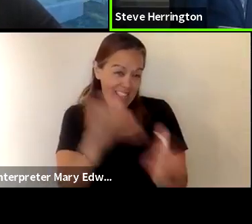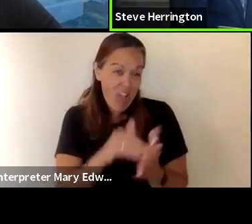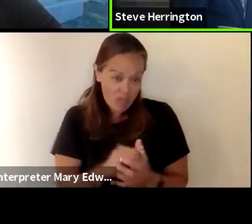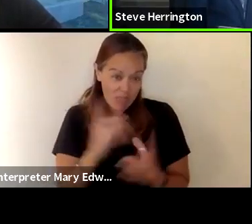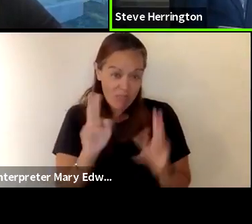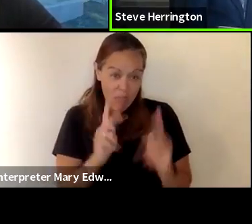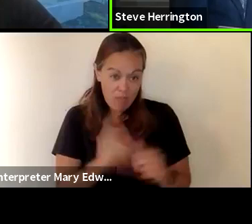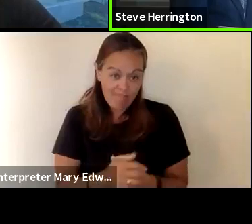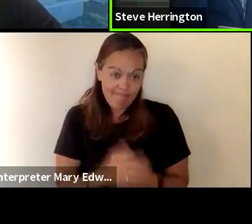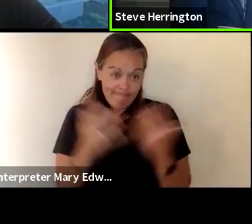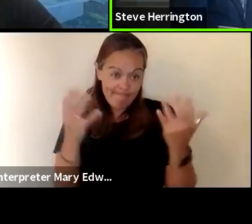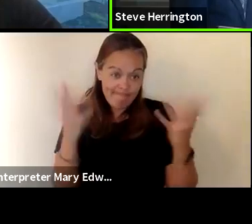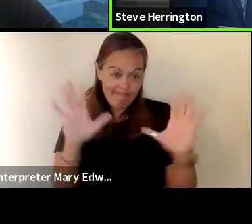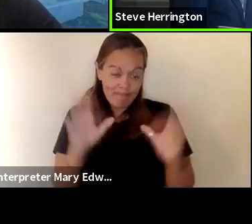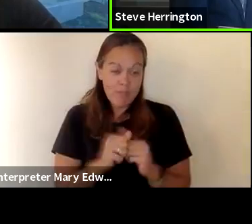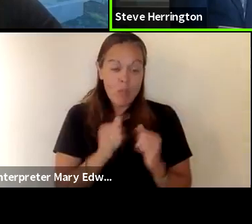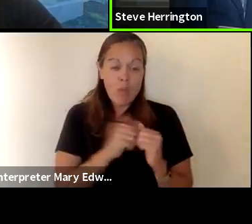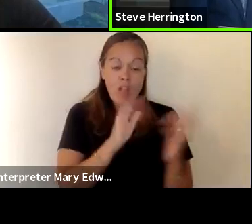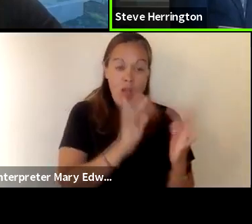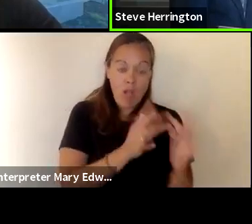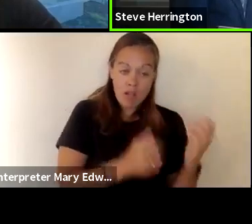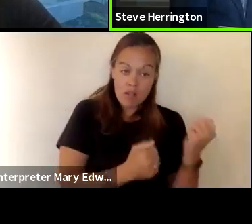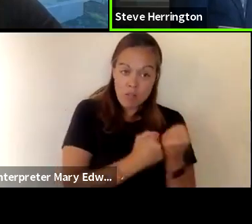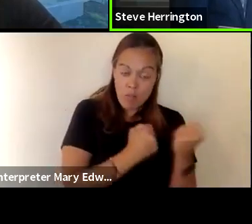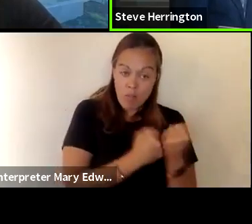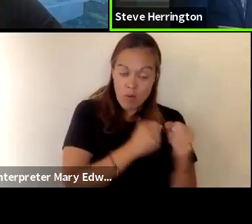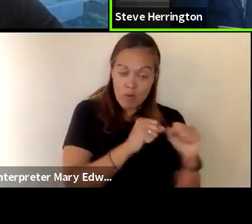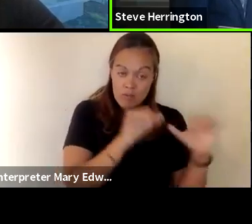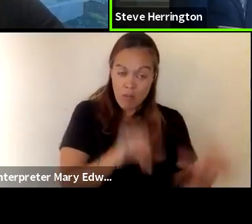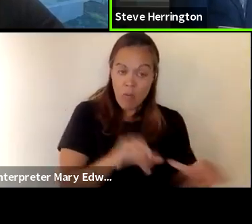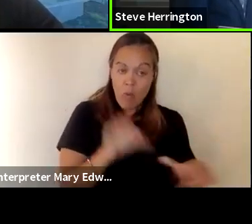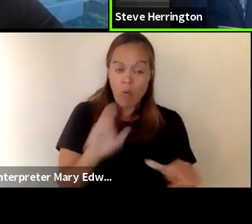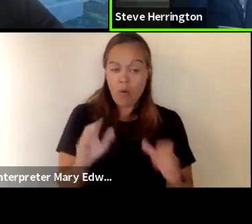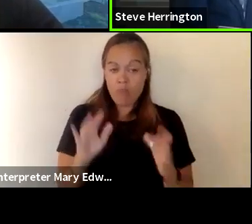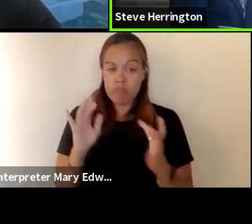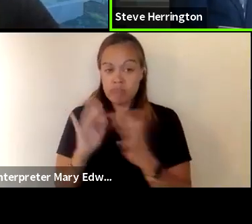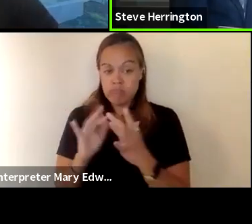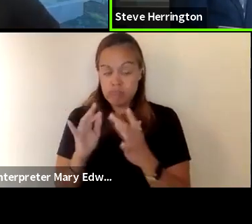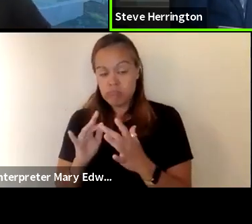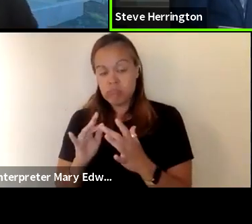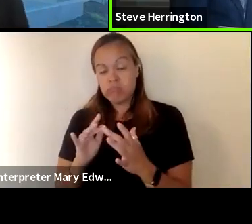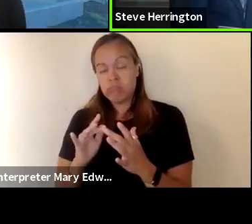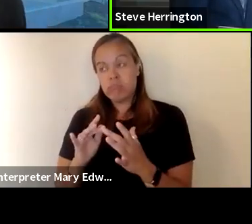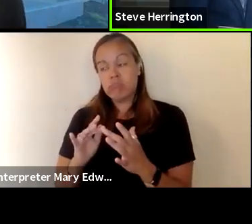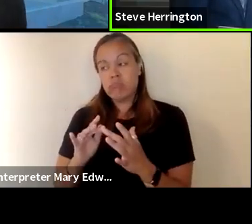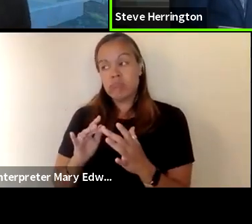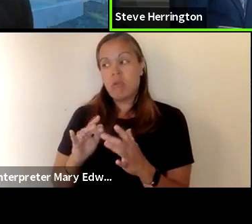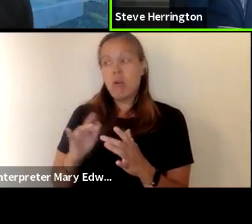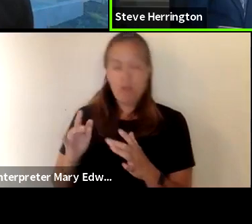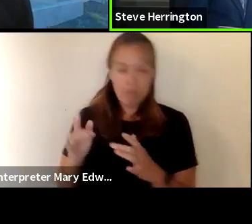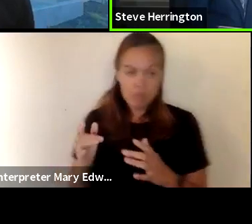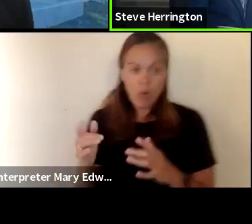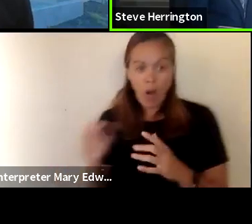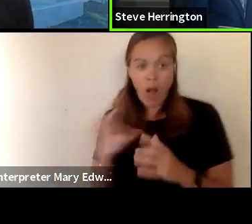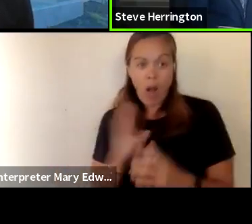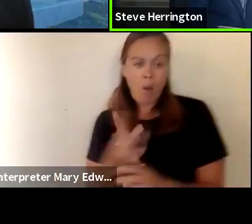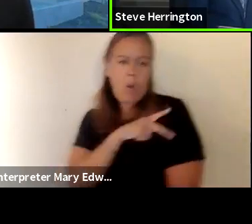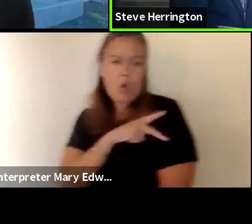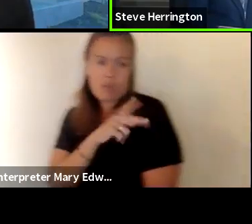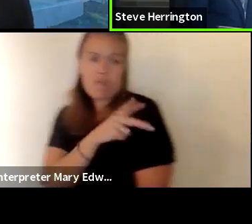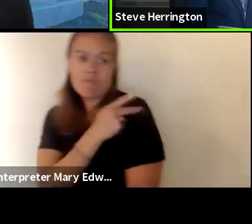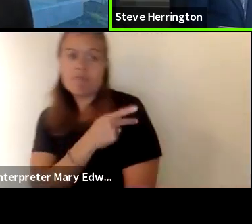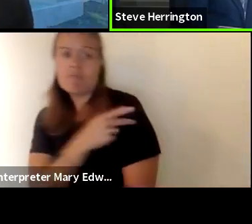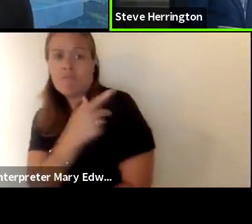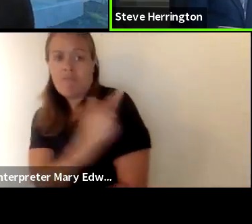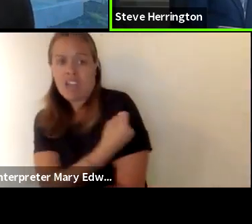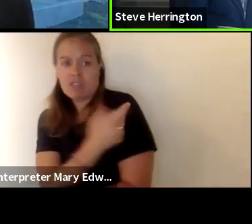it with an online support system or an actual online vaccine they are our own personal vaccination clinic of 9 000 people